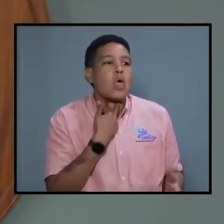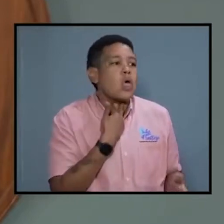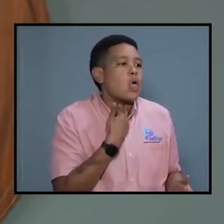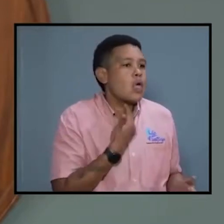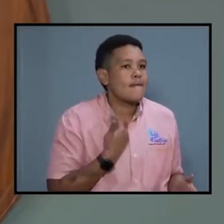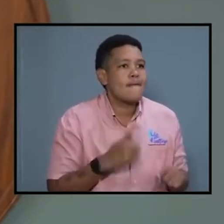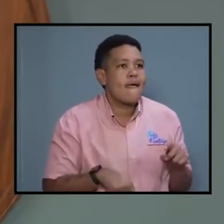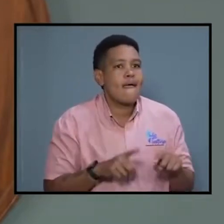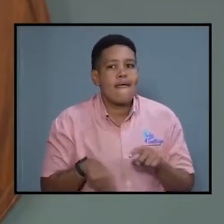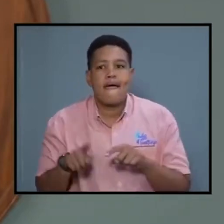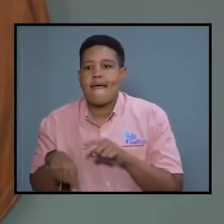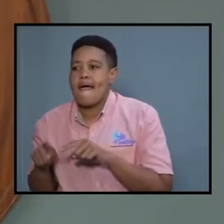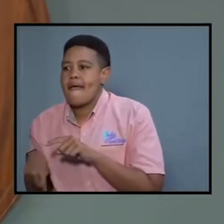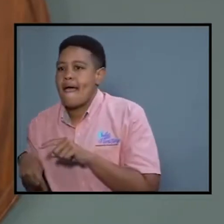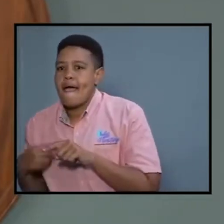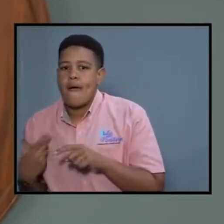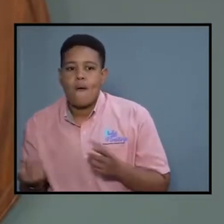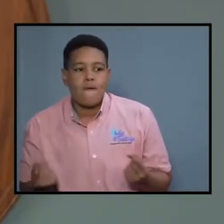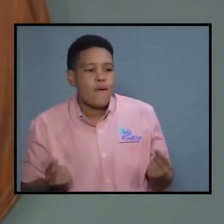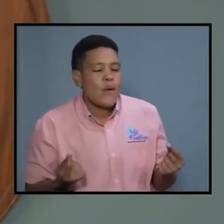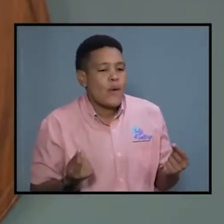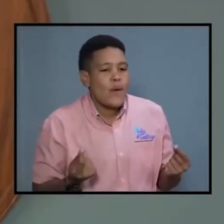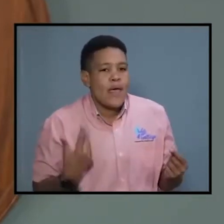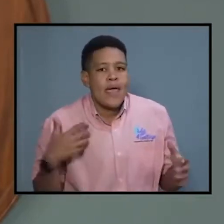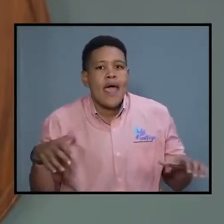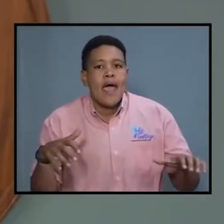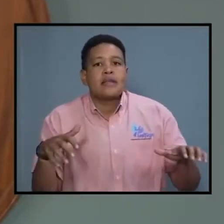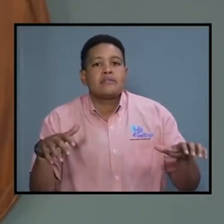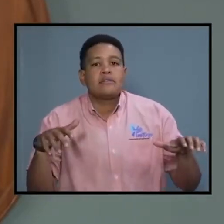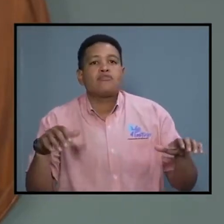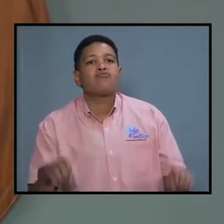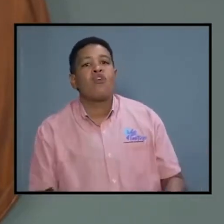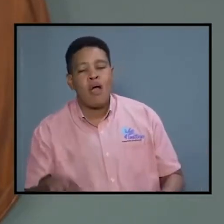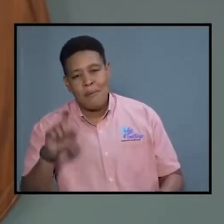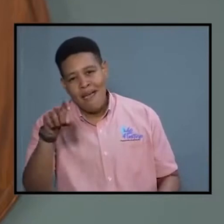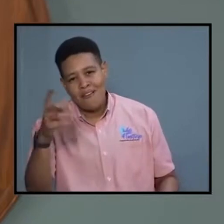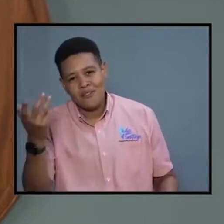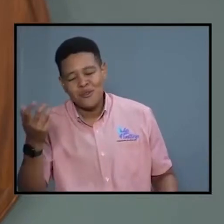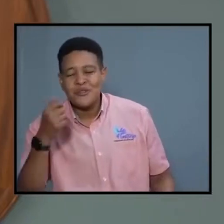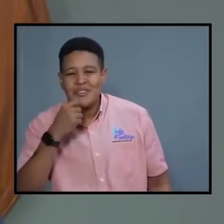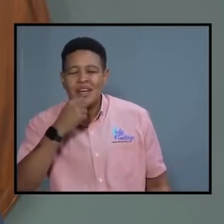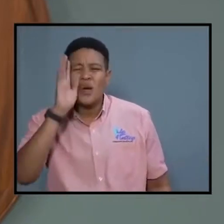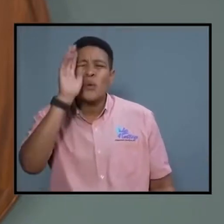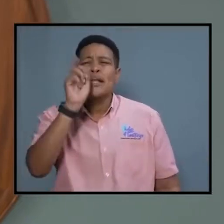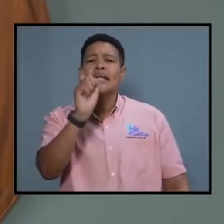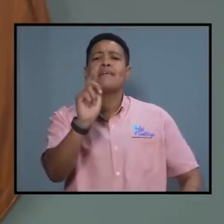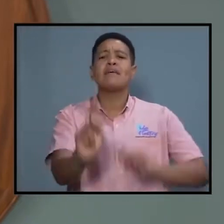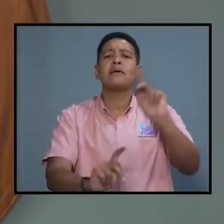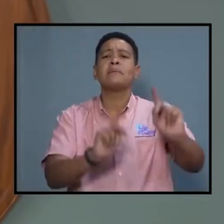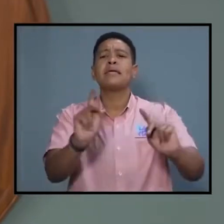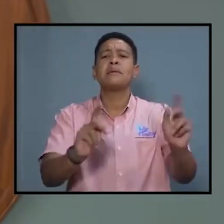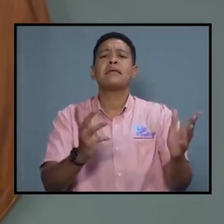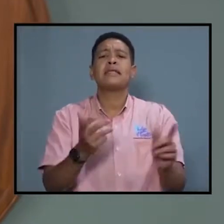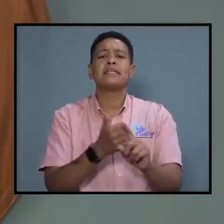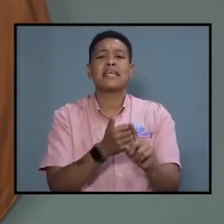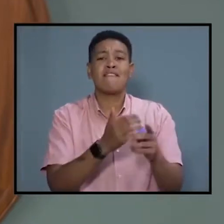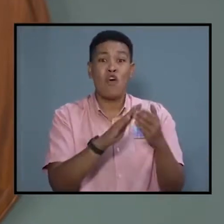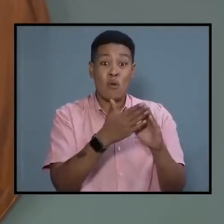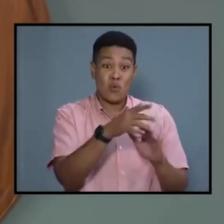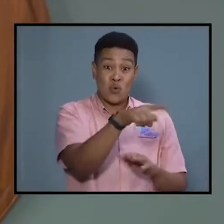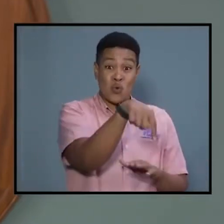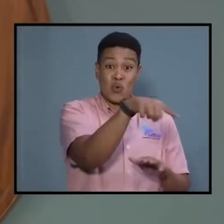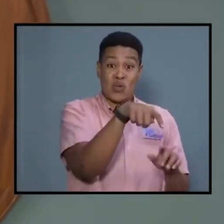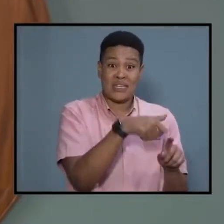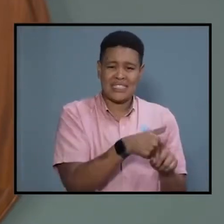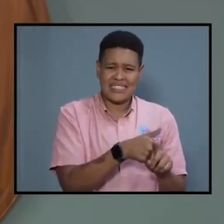disrupt their pattern of terror activities. It will give the people of these communities